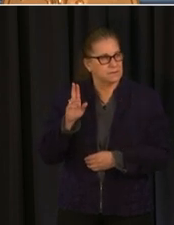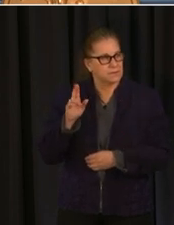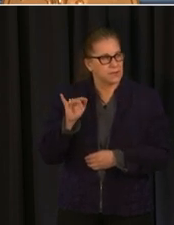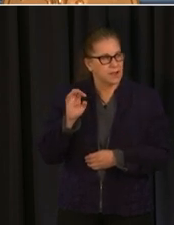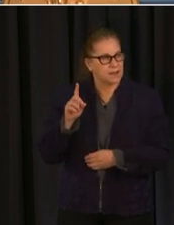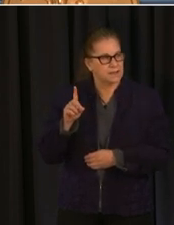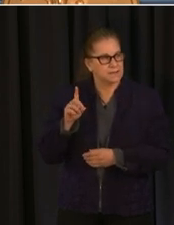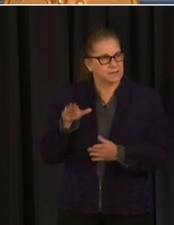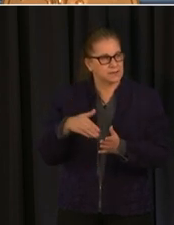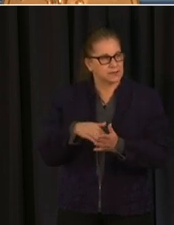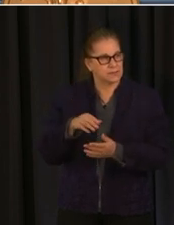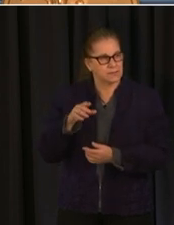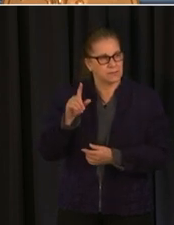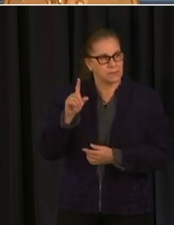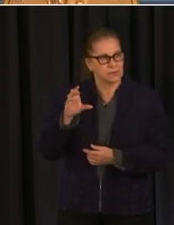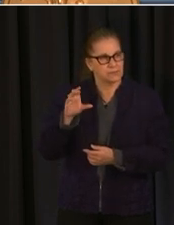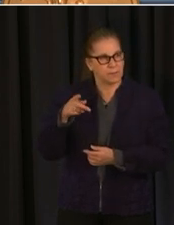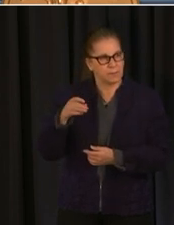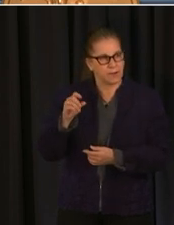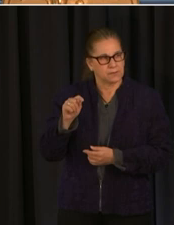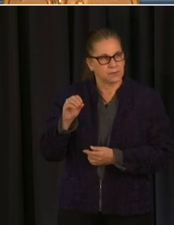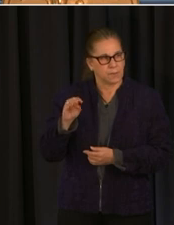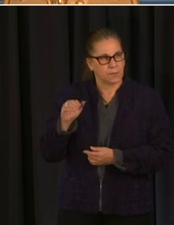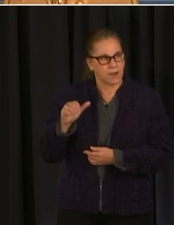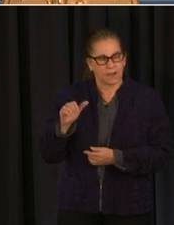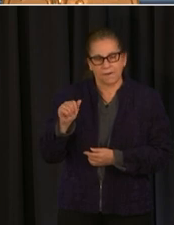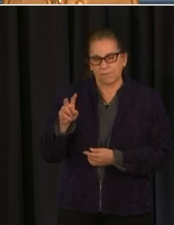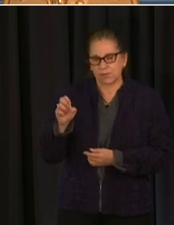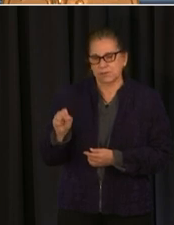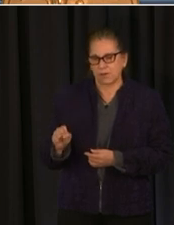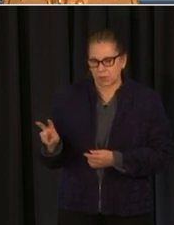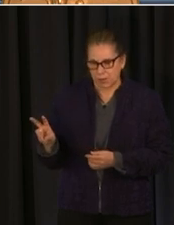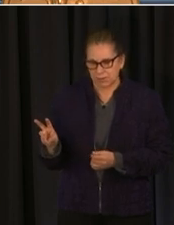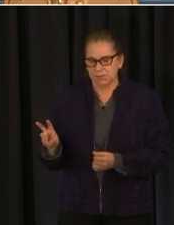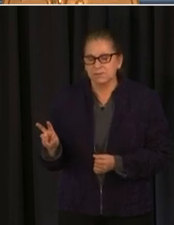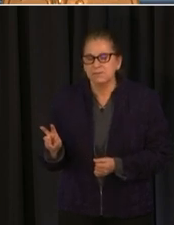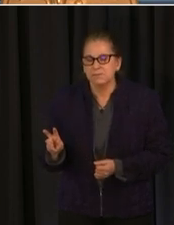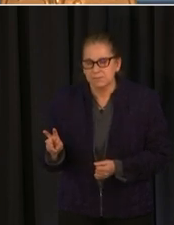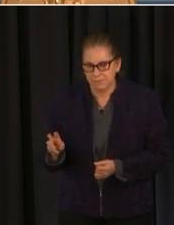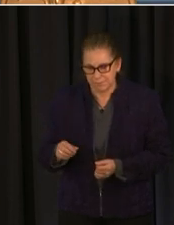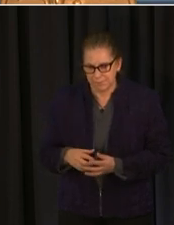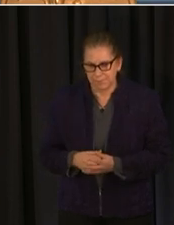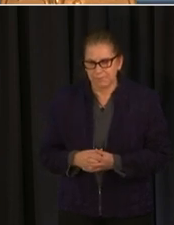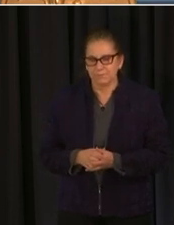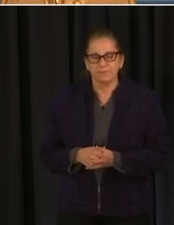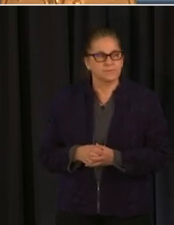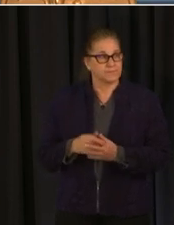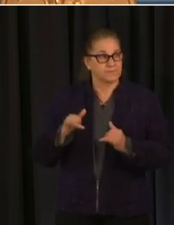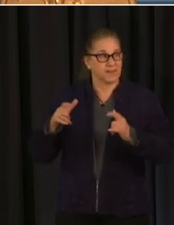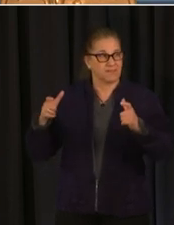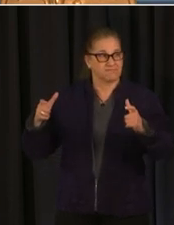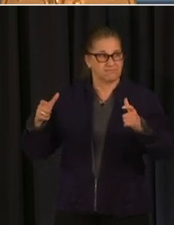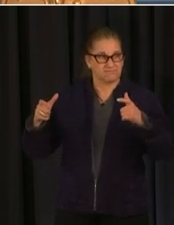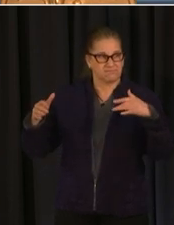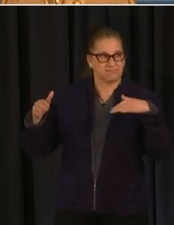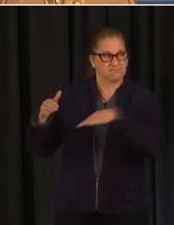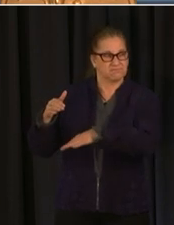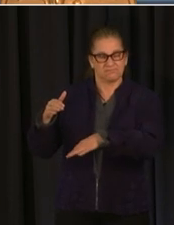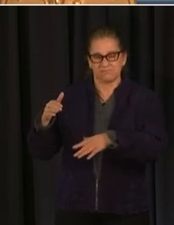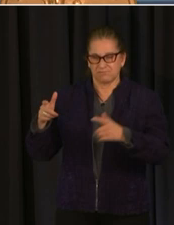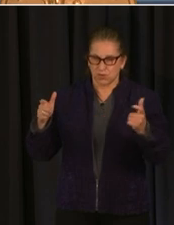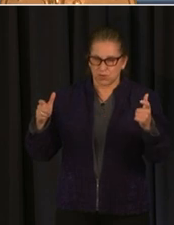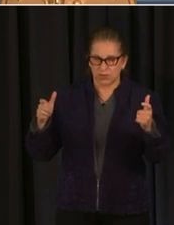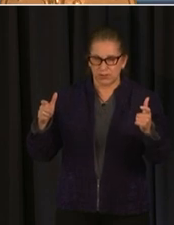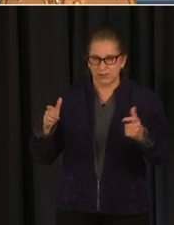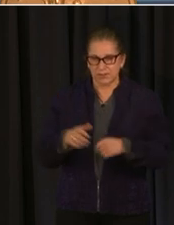at audi field and that's located at 100 potomac avenue uh southwest um and so the j and j